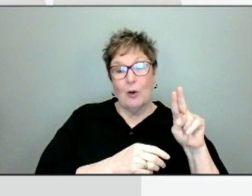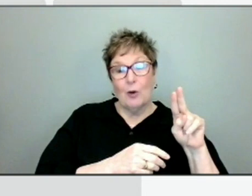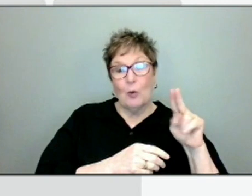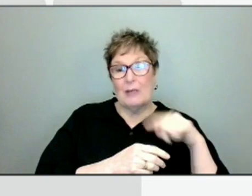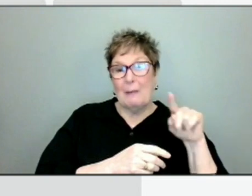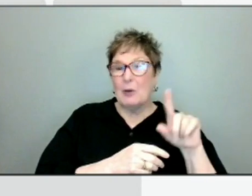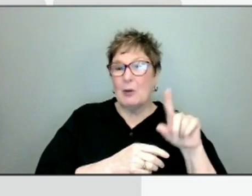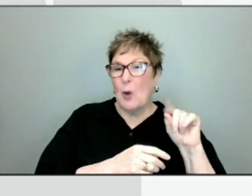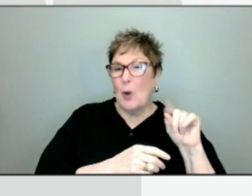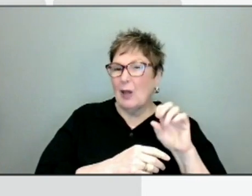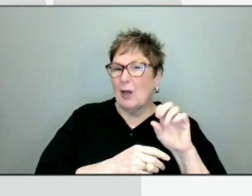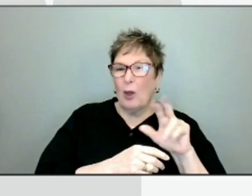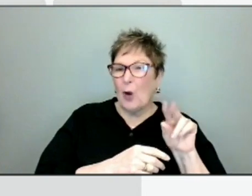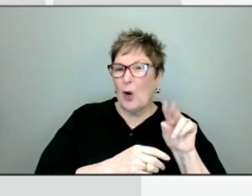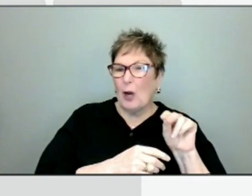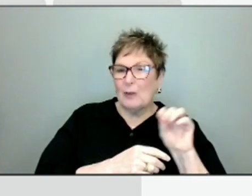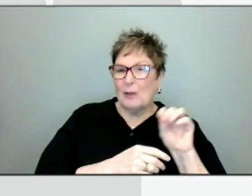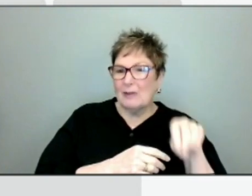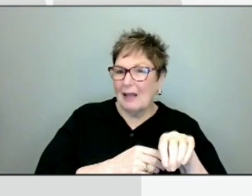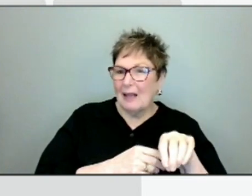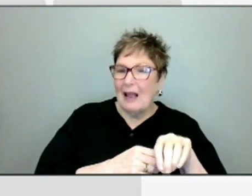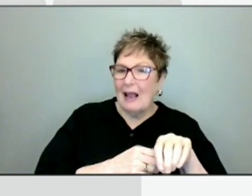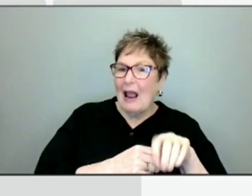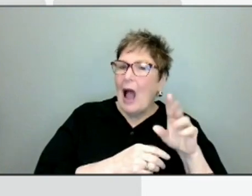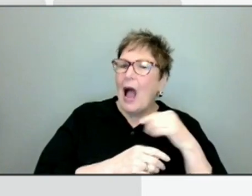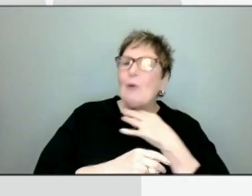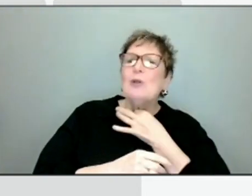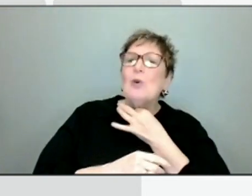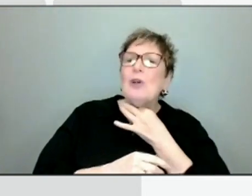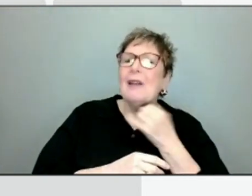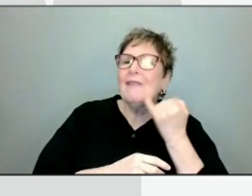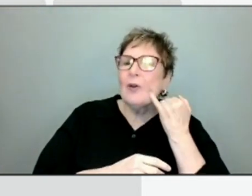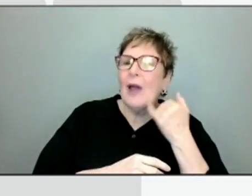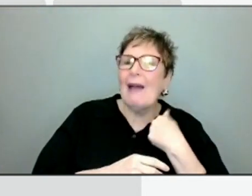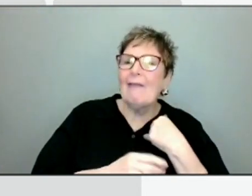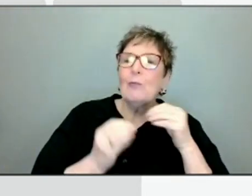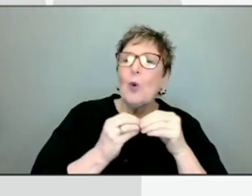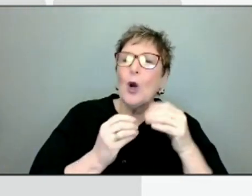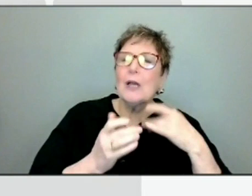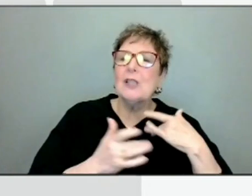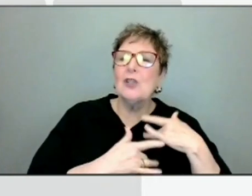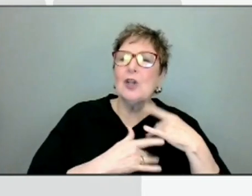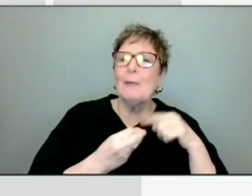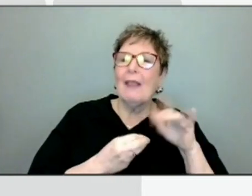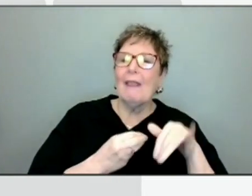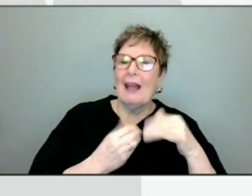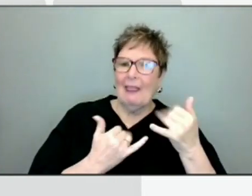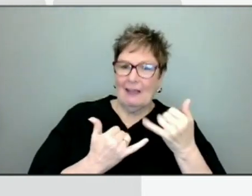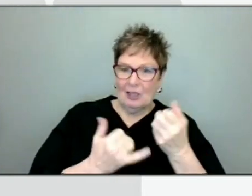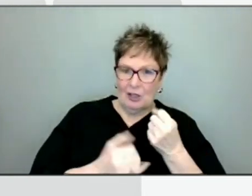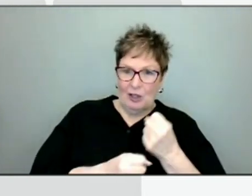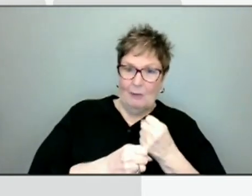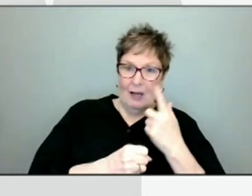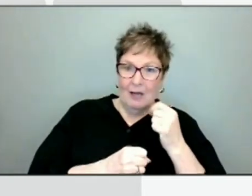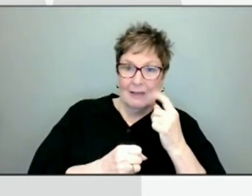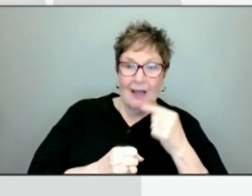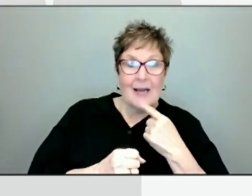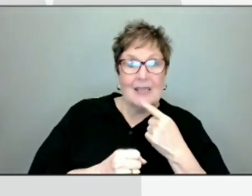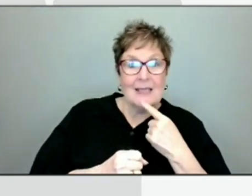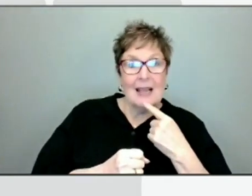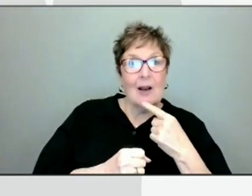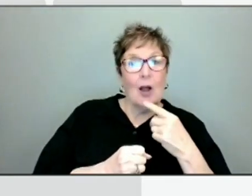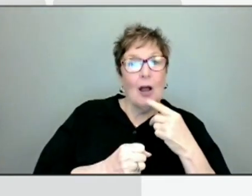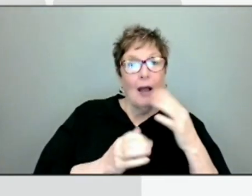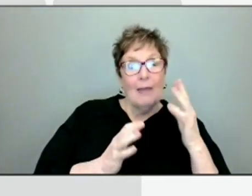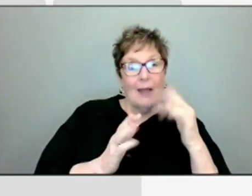It was pretty low. And I'm just wondering whether you have additional concern about that this year, since I think they are forecasting healthcare experts